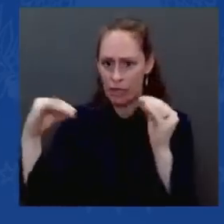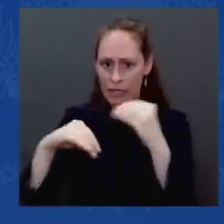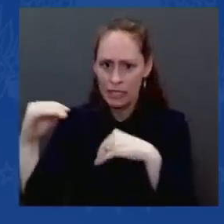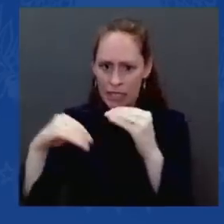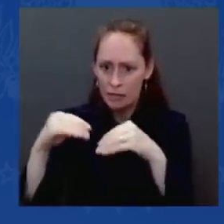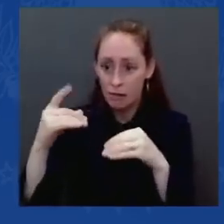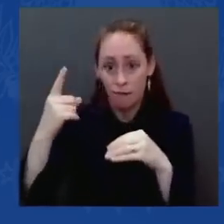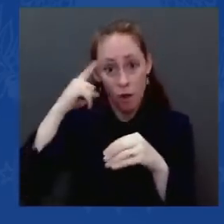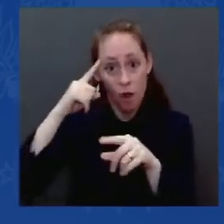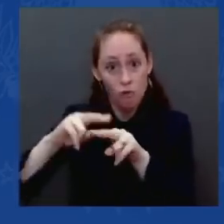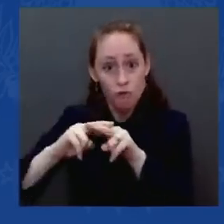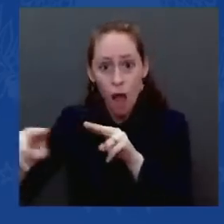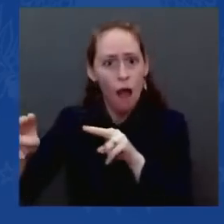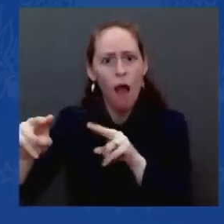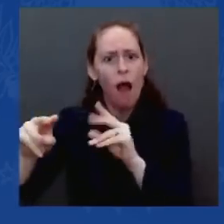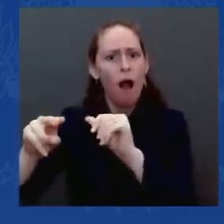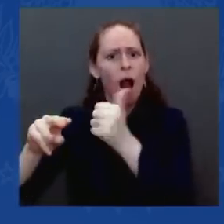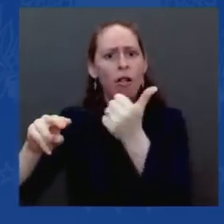-paying jobs.